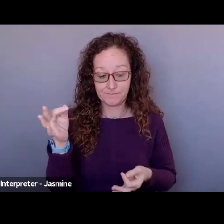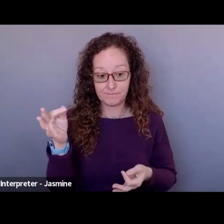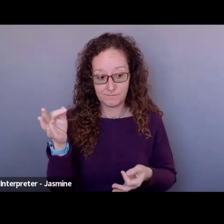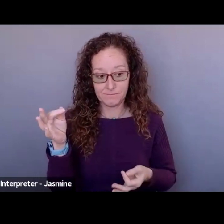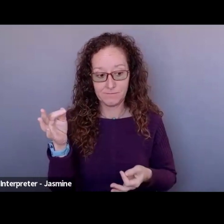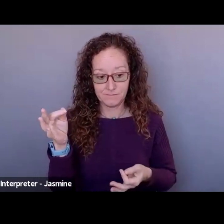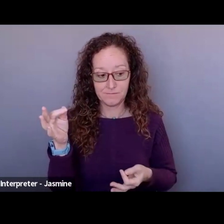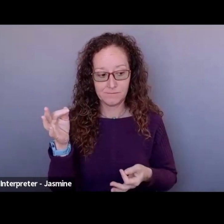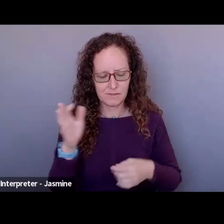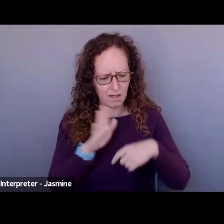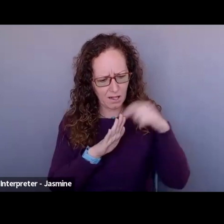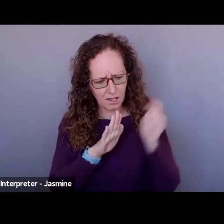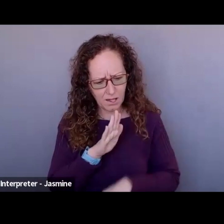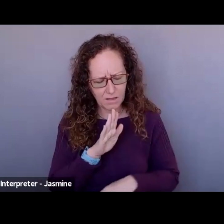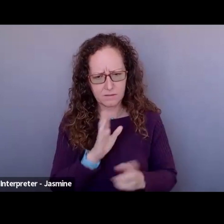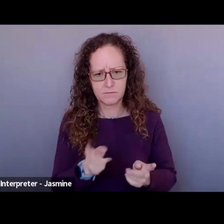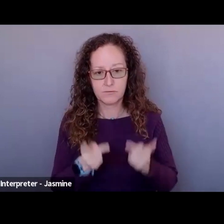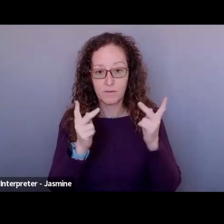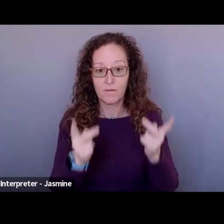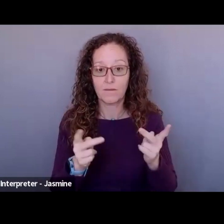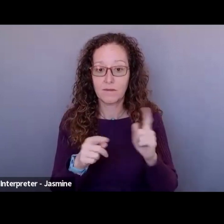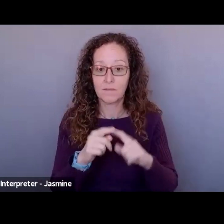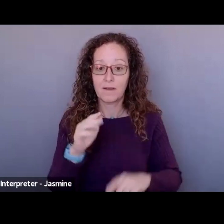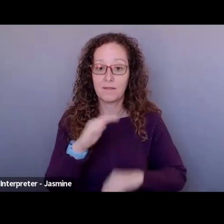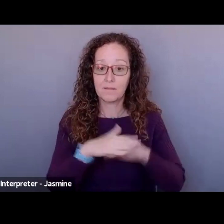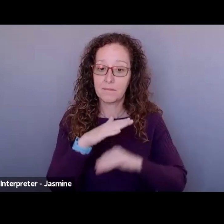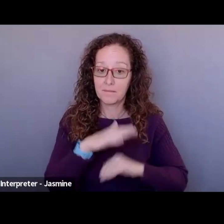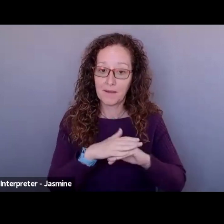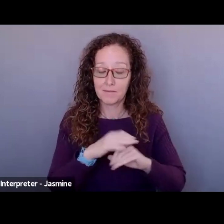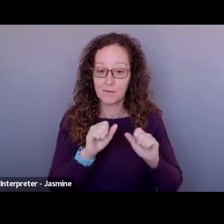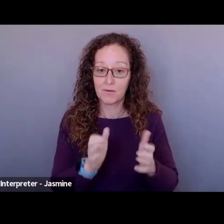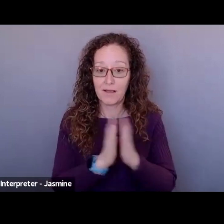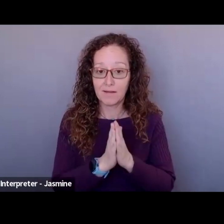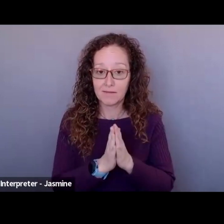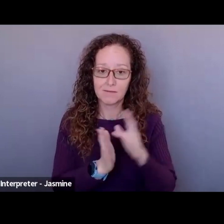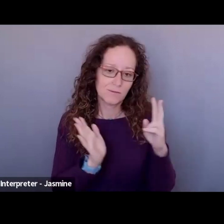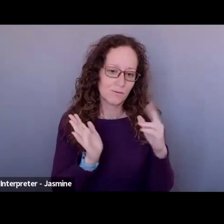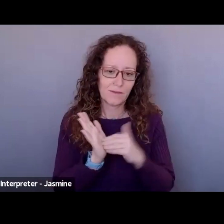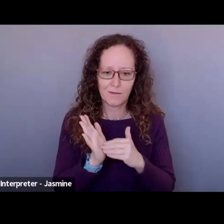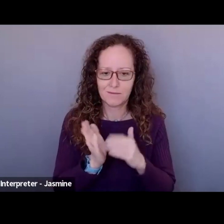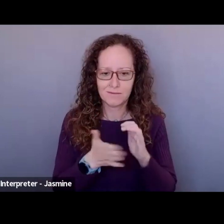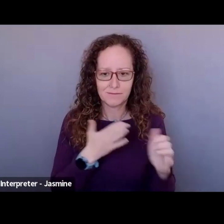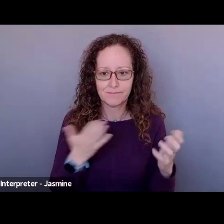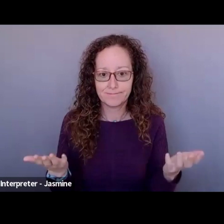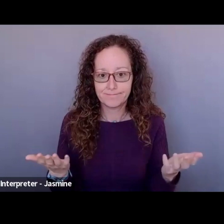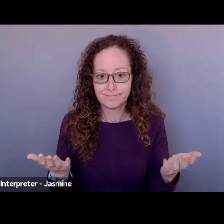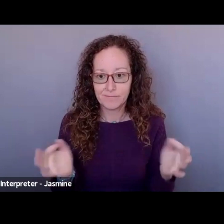extensive proposal and the maximum that we could ask for was like $2,000. Well, is it worth my time to do